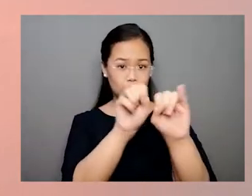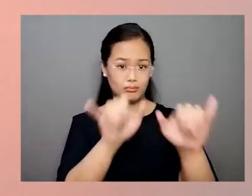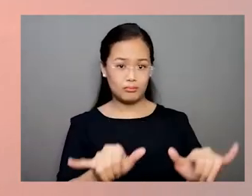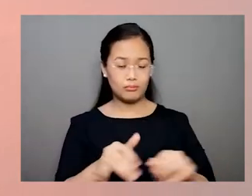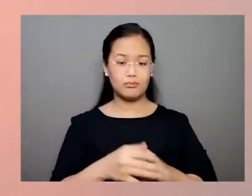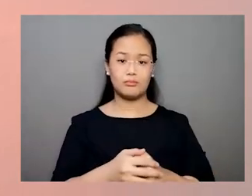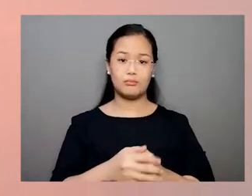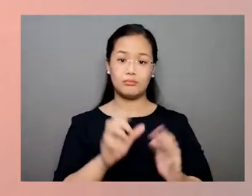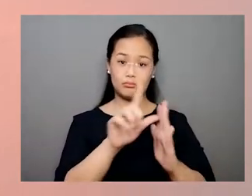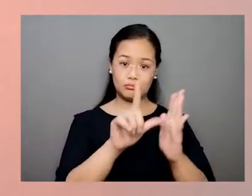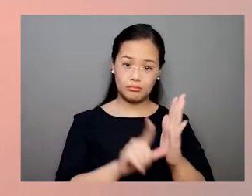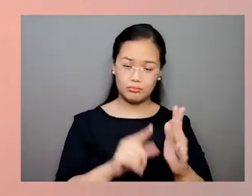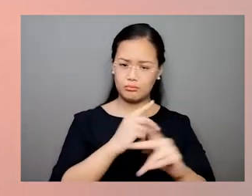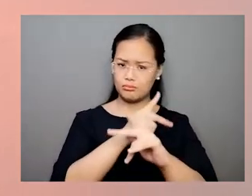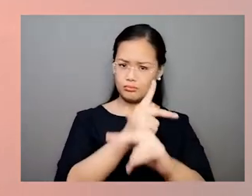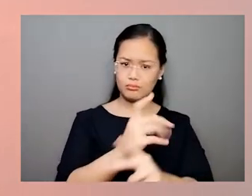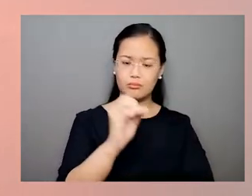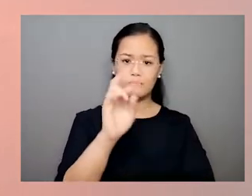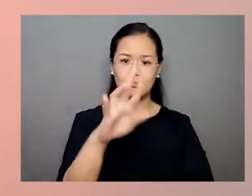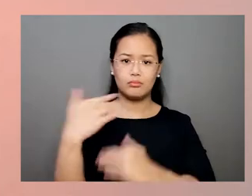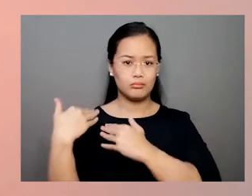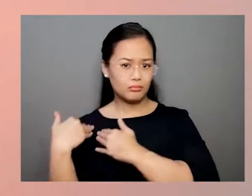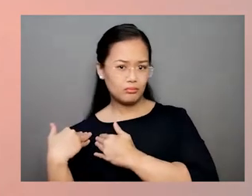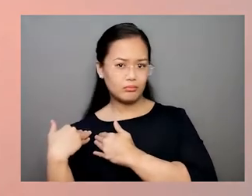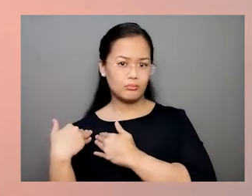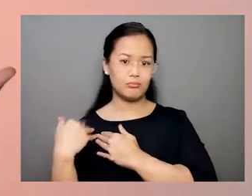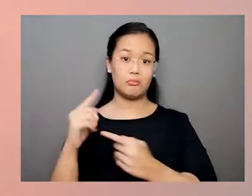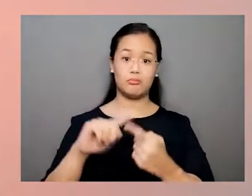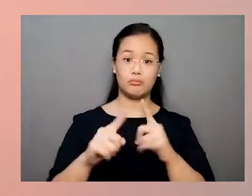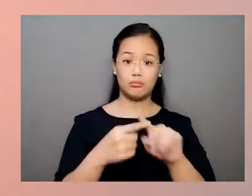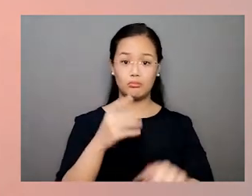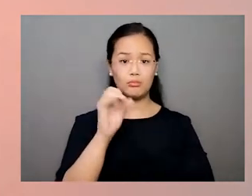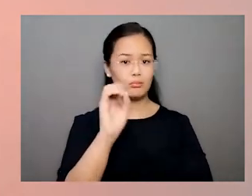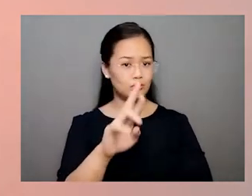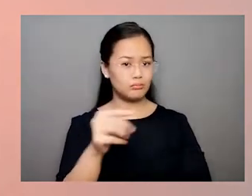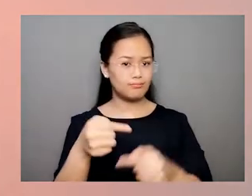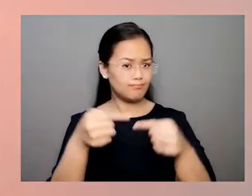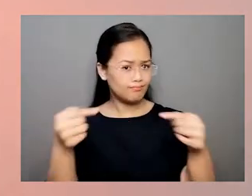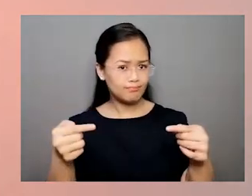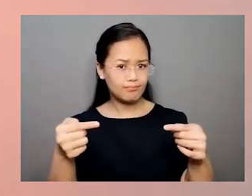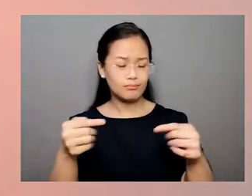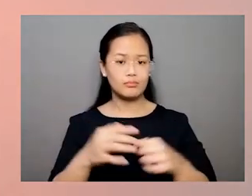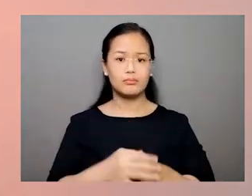Is law seen as a protector or a tormentor, a friend or an enemy?